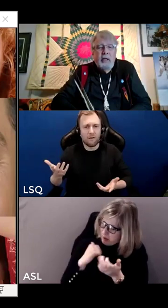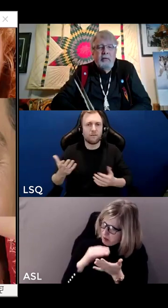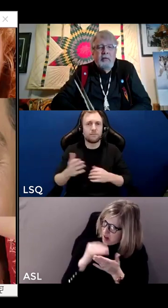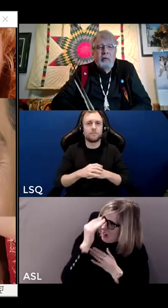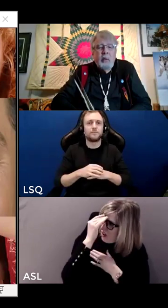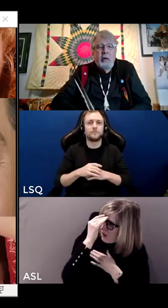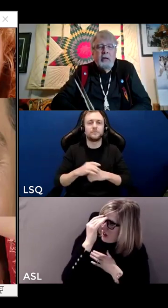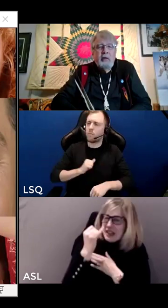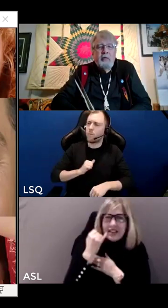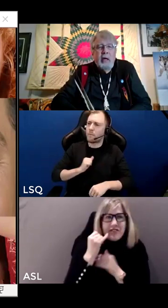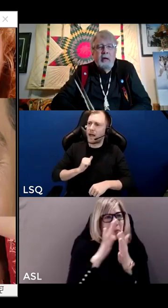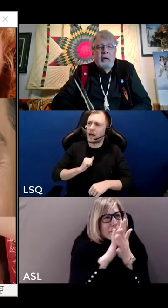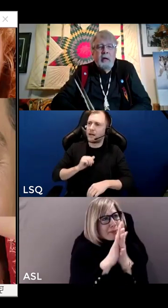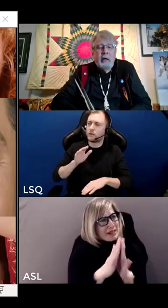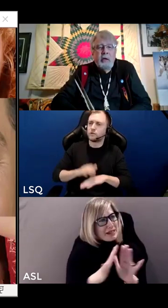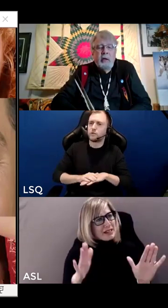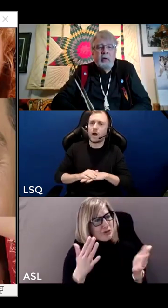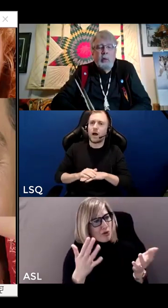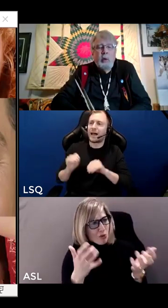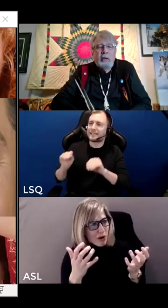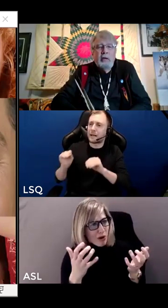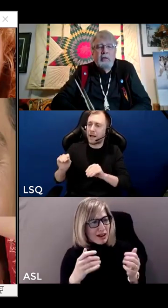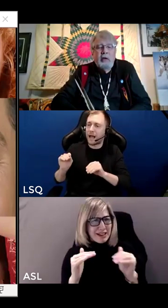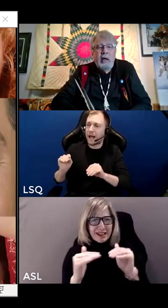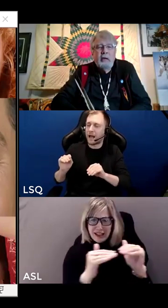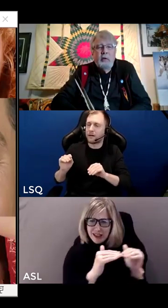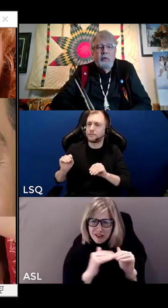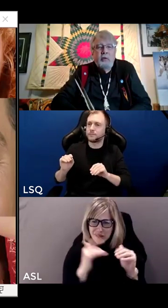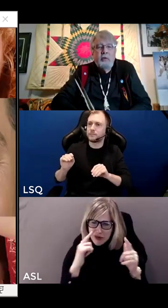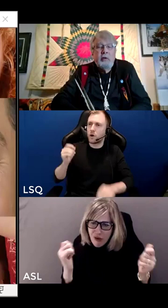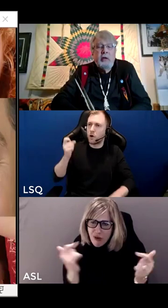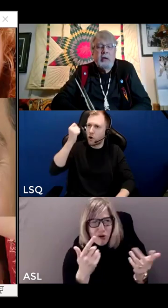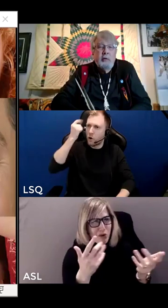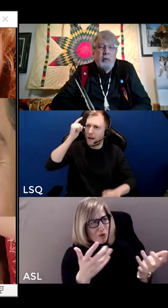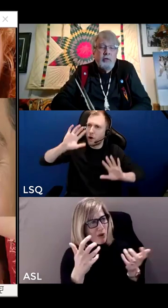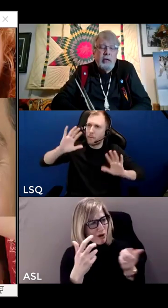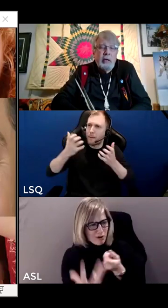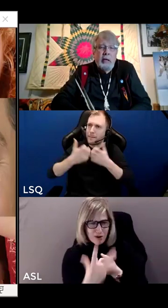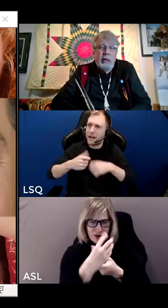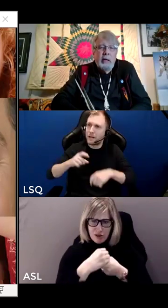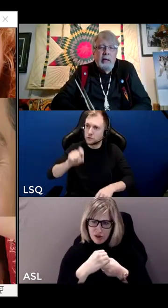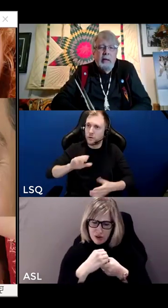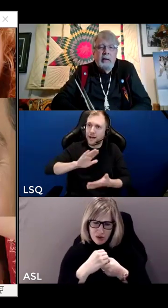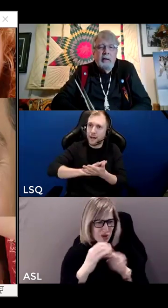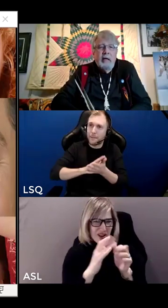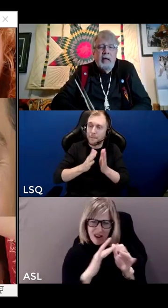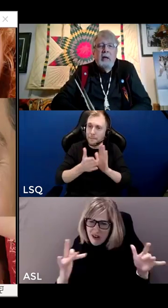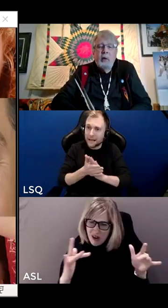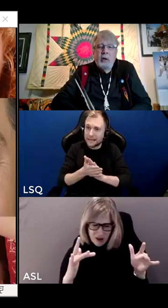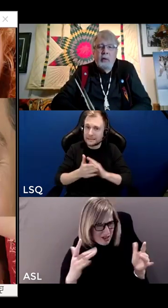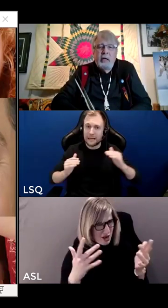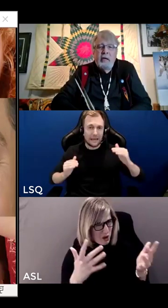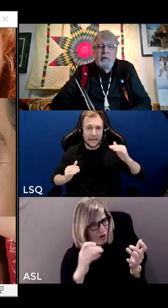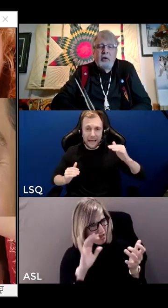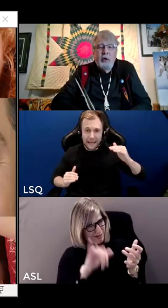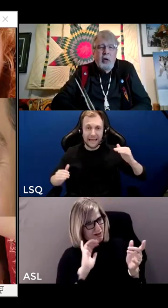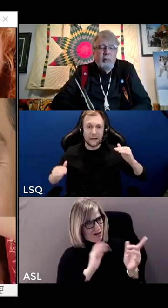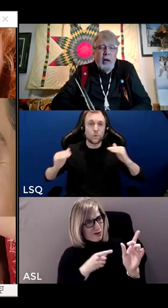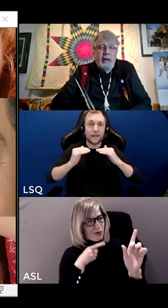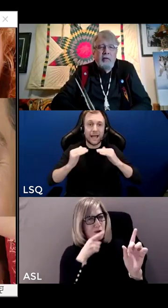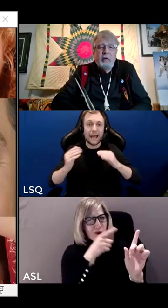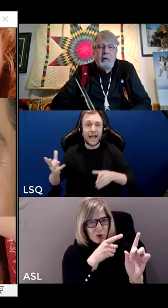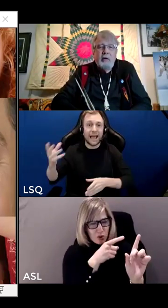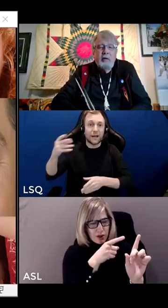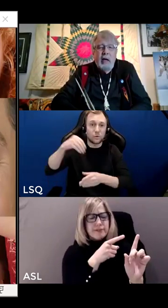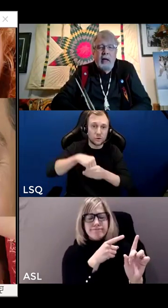understand peace, if we want to understand equity, if we want to understand inclusivism and diversity, then we need to turn